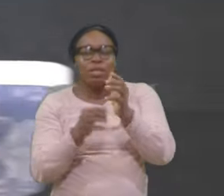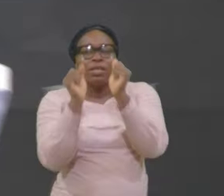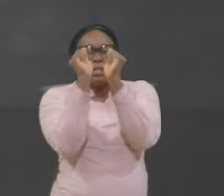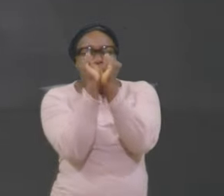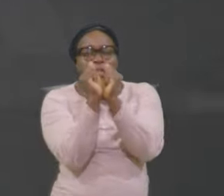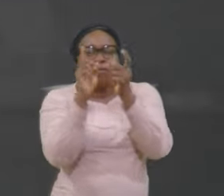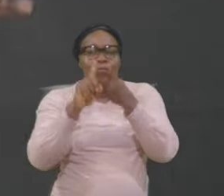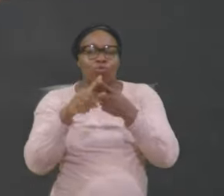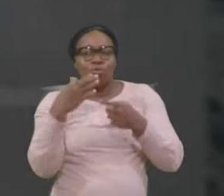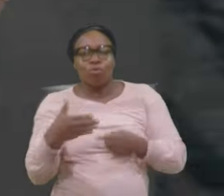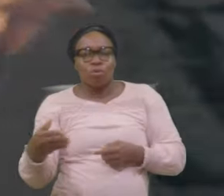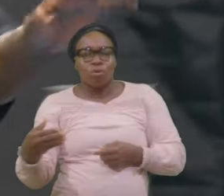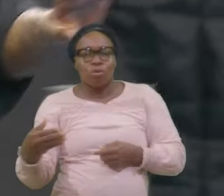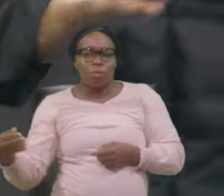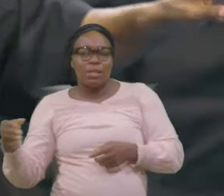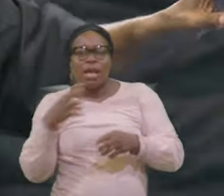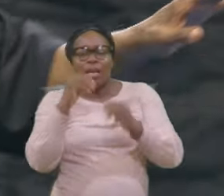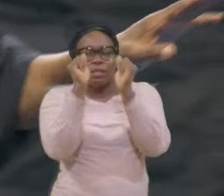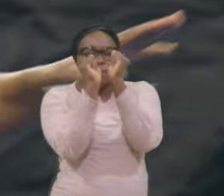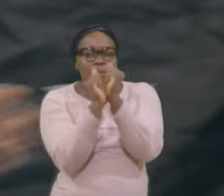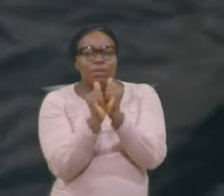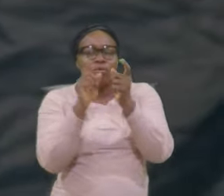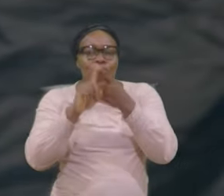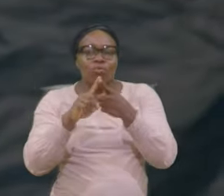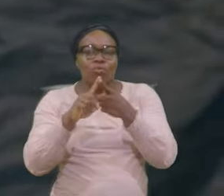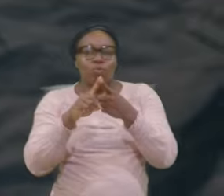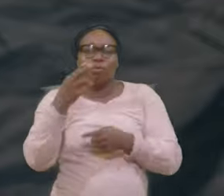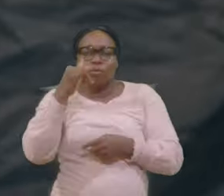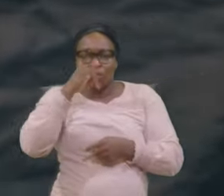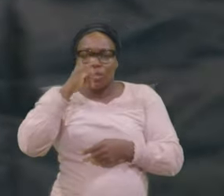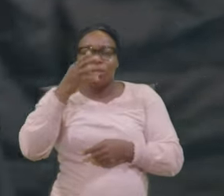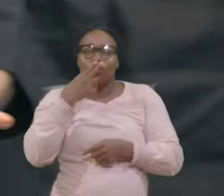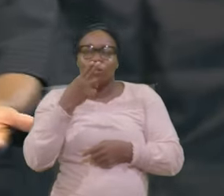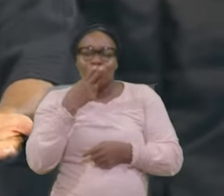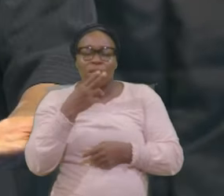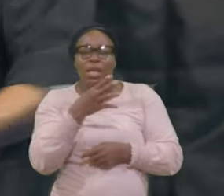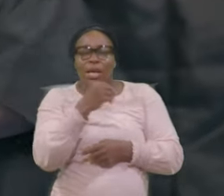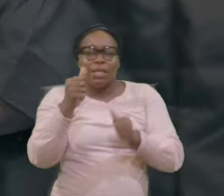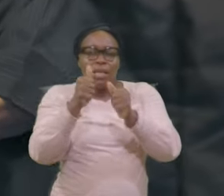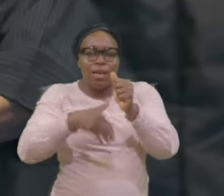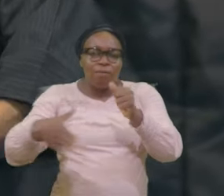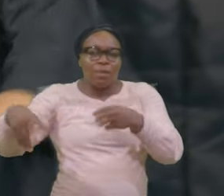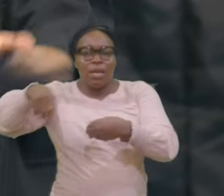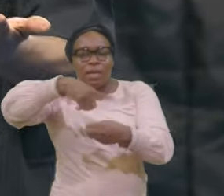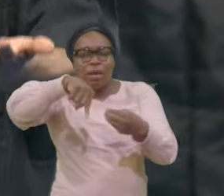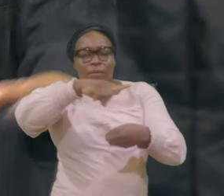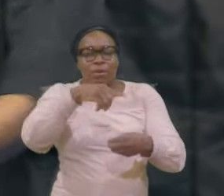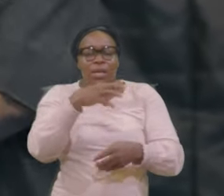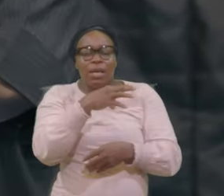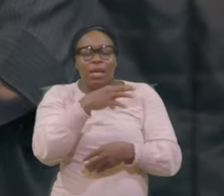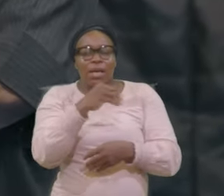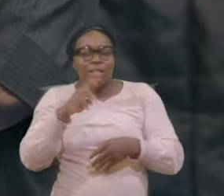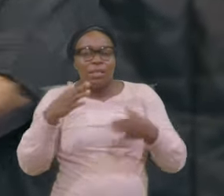substance And slaves To everything Seen And on And instead Of their Body Their mind Their